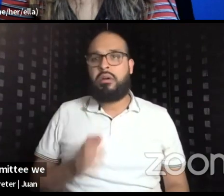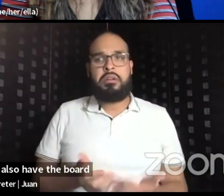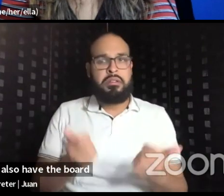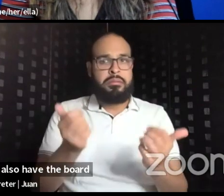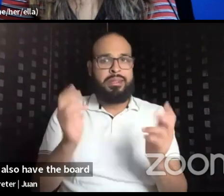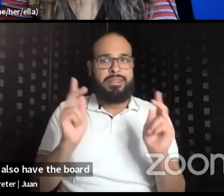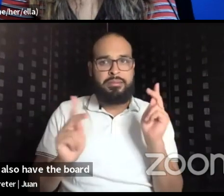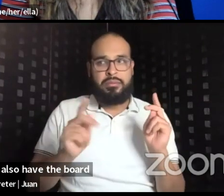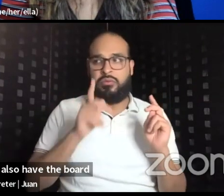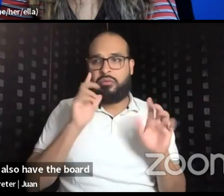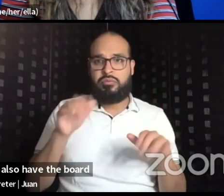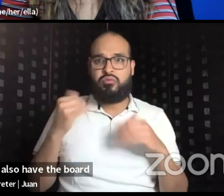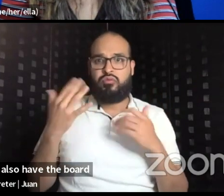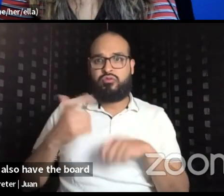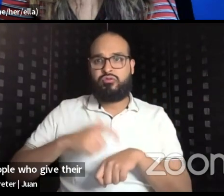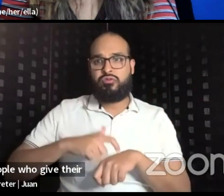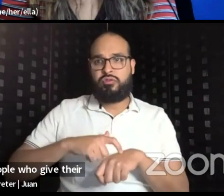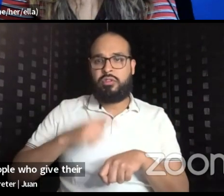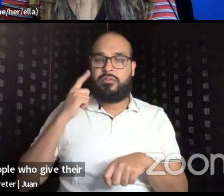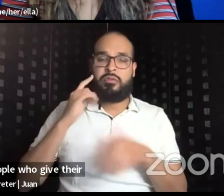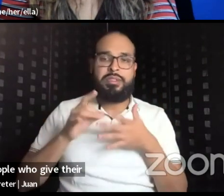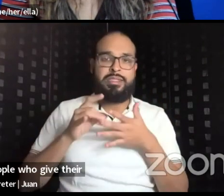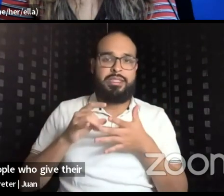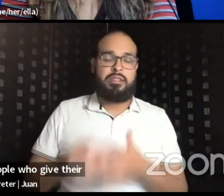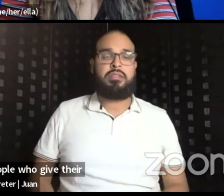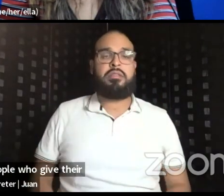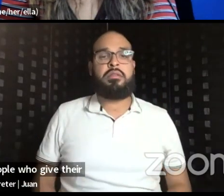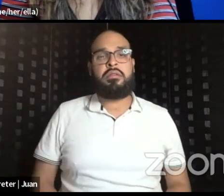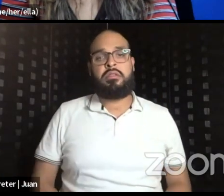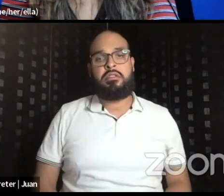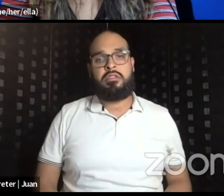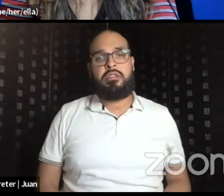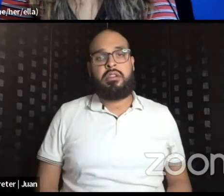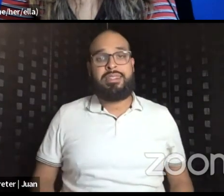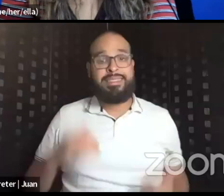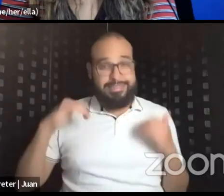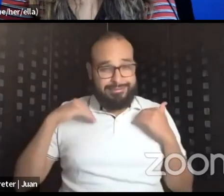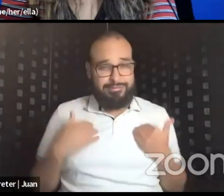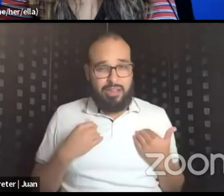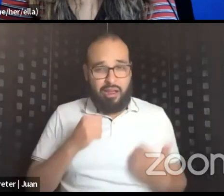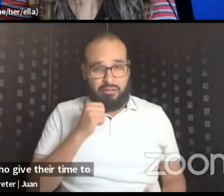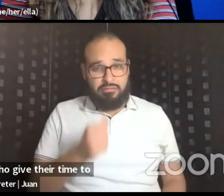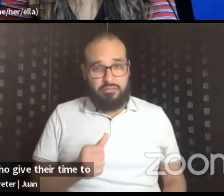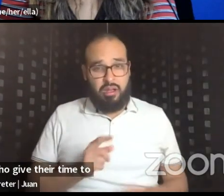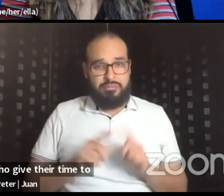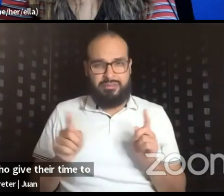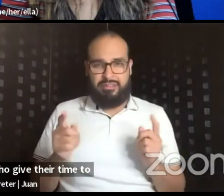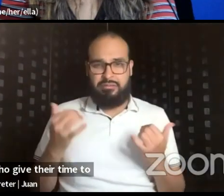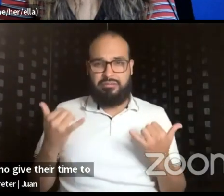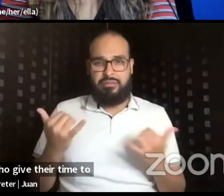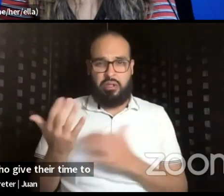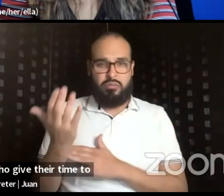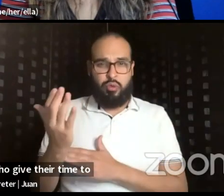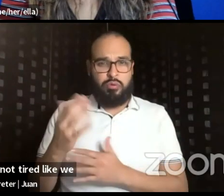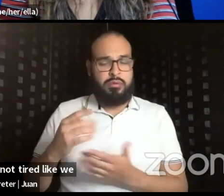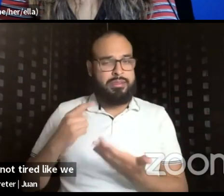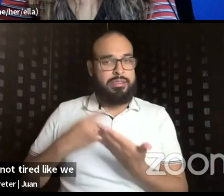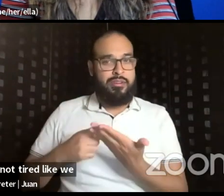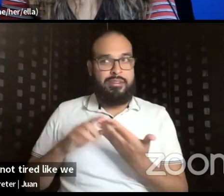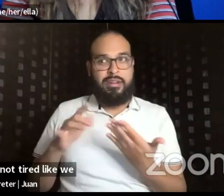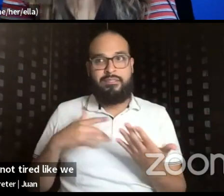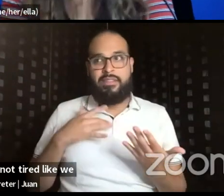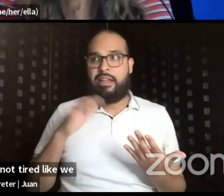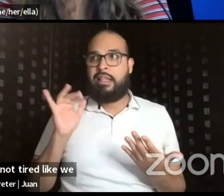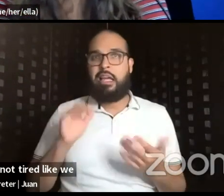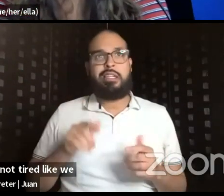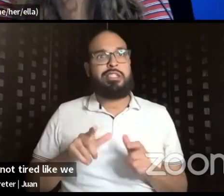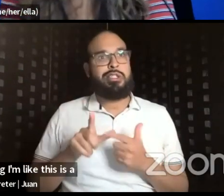who give their time to lead. Um, so as Rachel was saying, we're not, not tired. Like we were waking up talking this morning. I'm like, this is a little bit like running a marathon. Like I